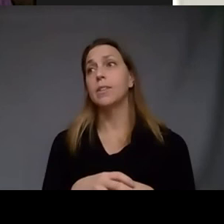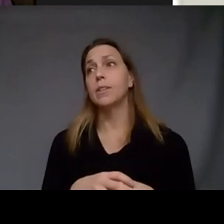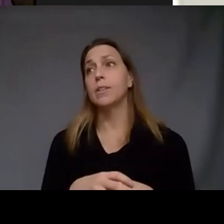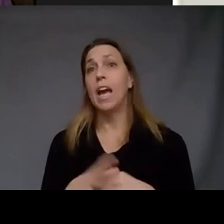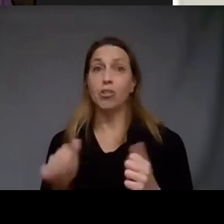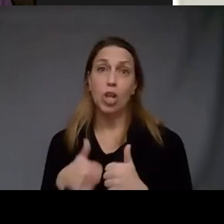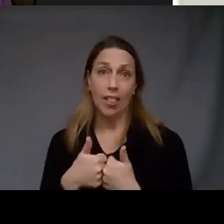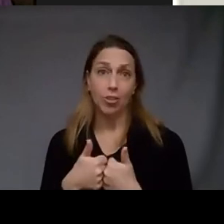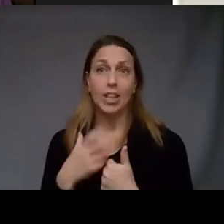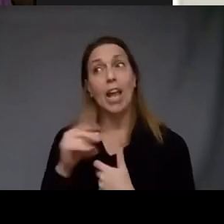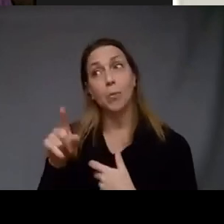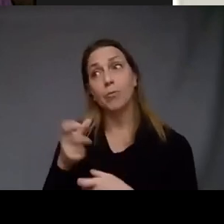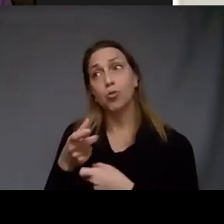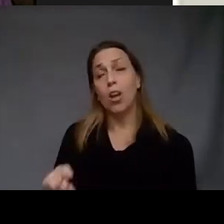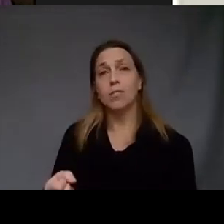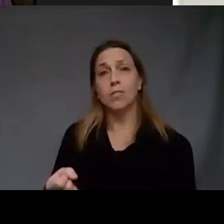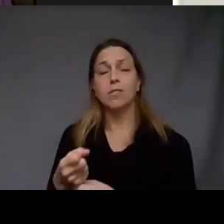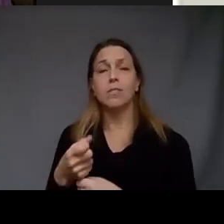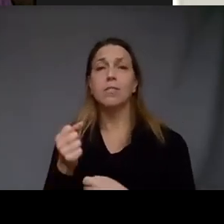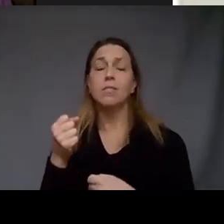trust so